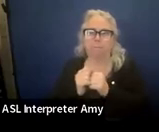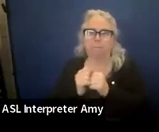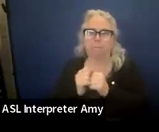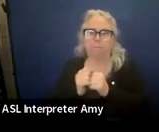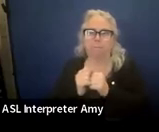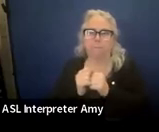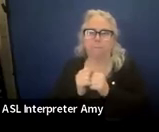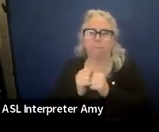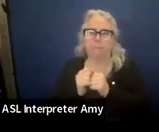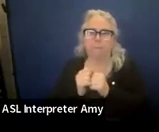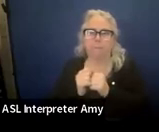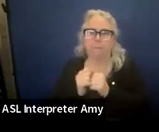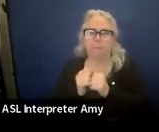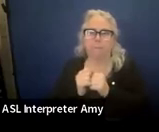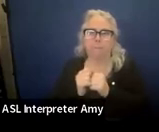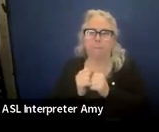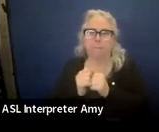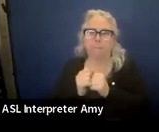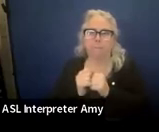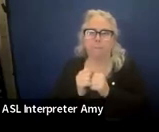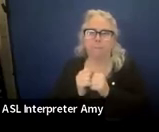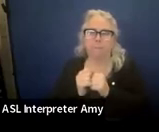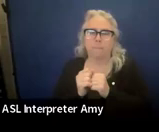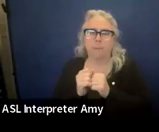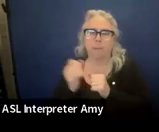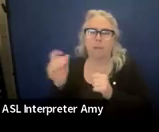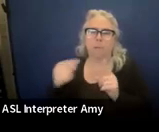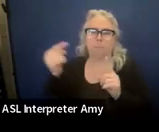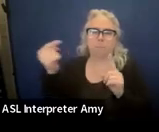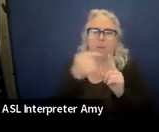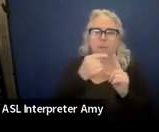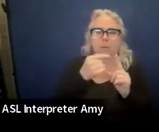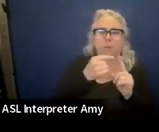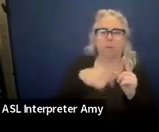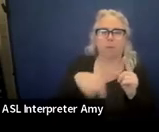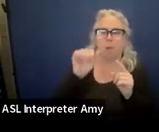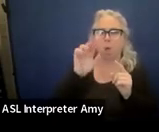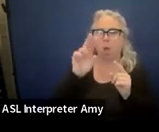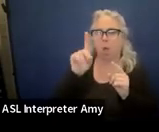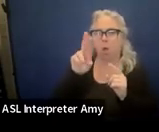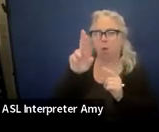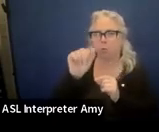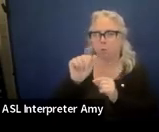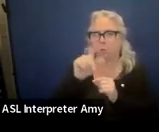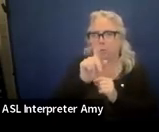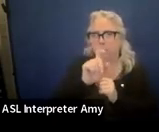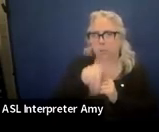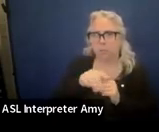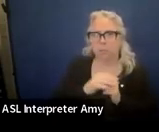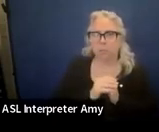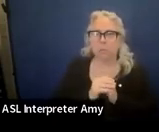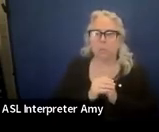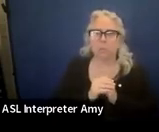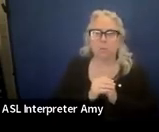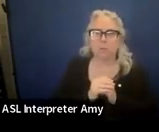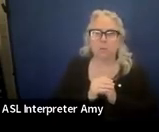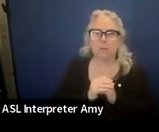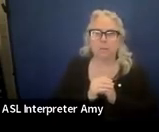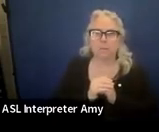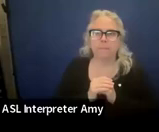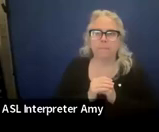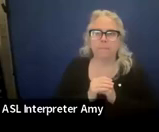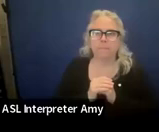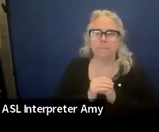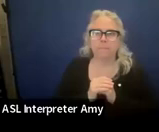So I'm coming back to Audra's thing here.